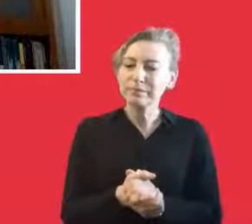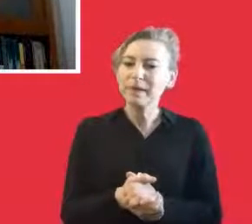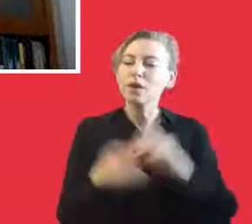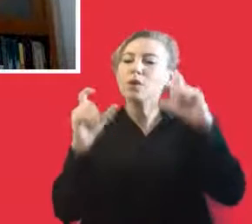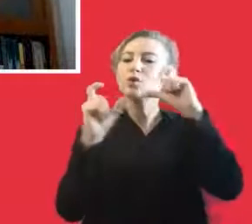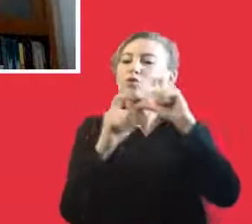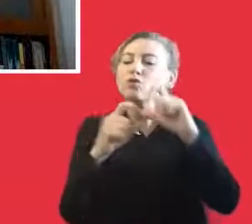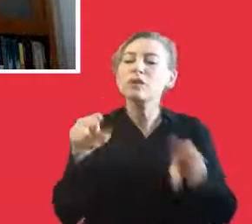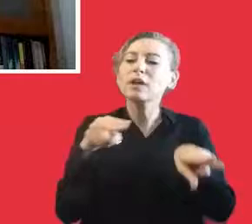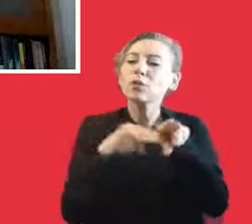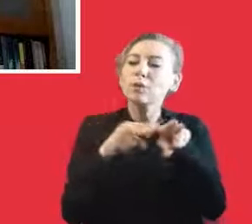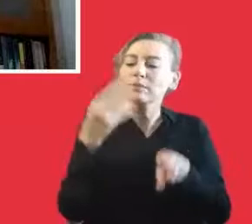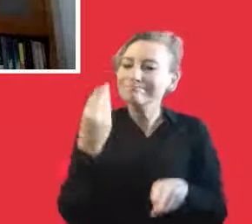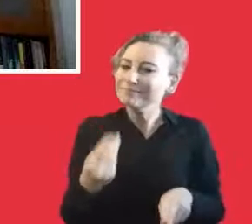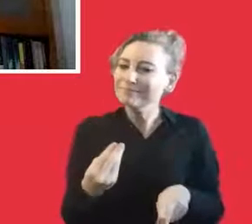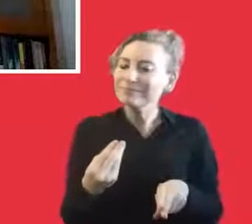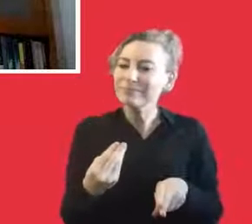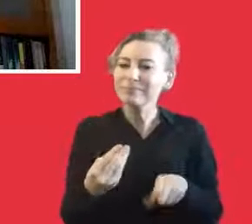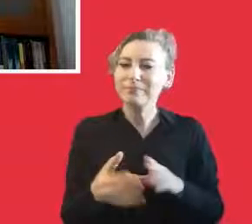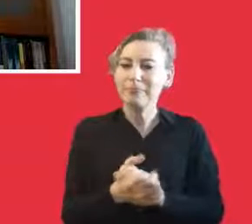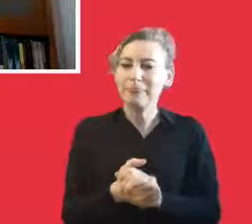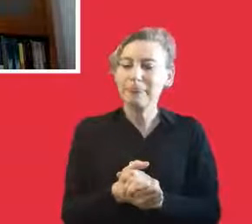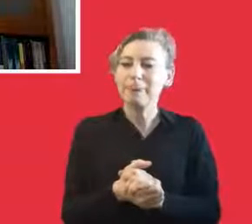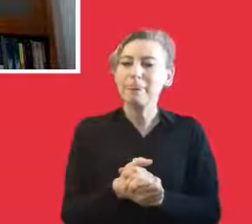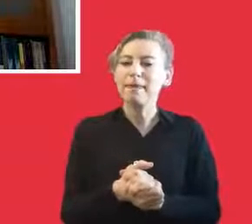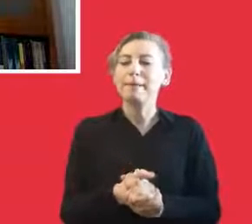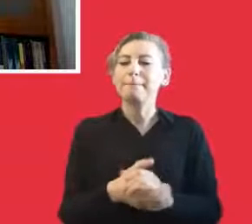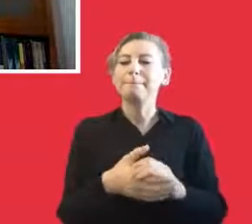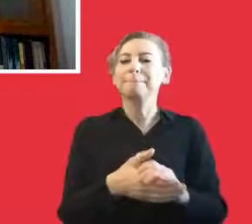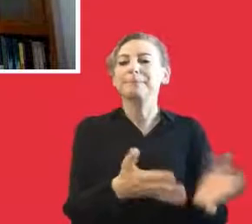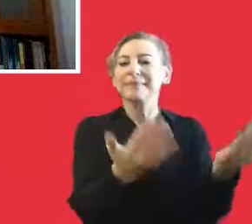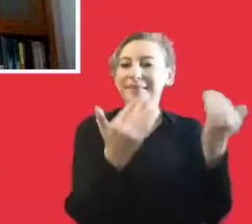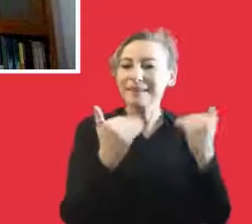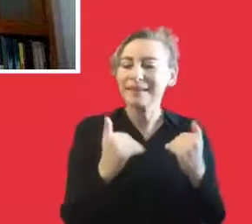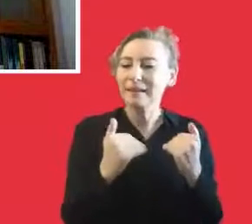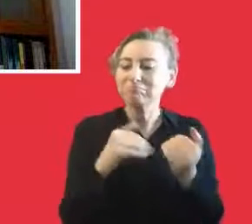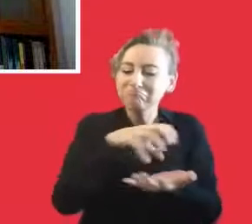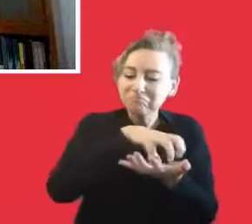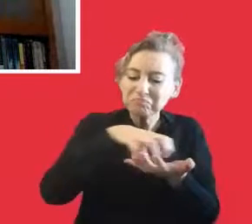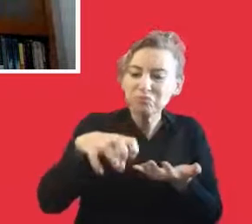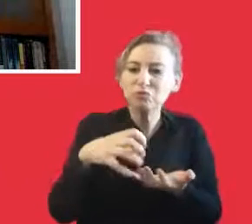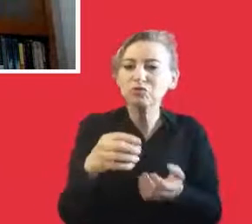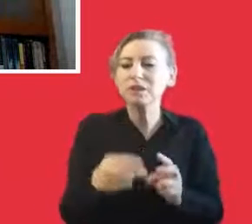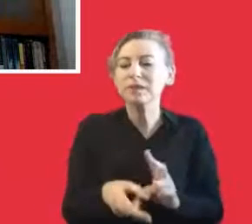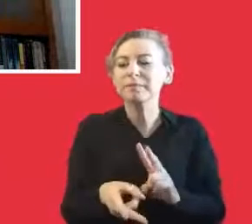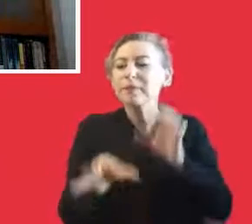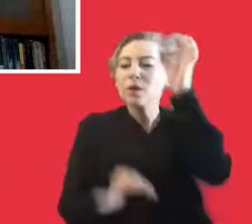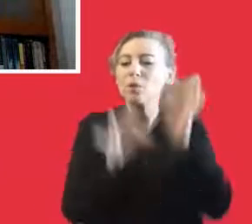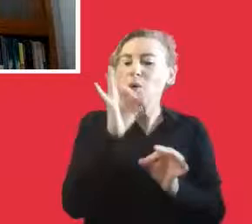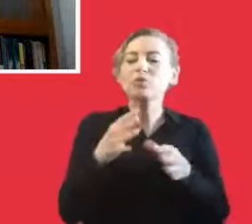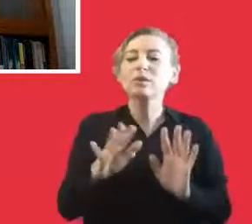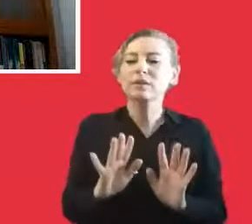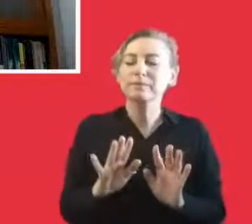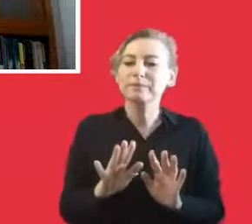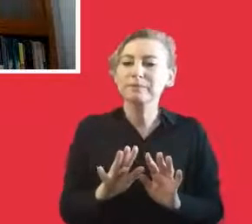have this kind of a capacity because we are a social cooperation and we cannot distribute and allocate the budget so